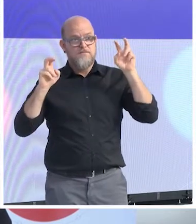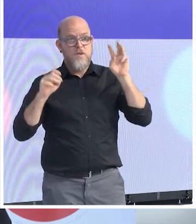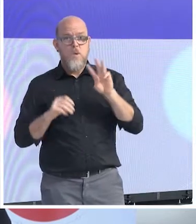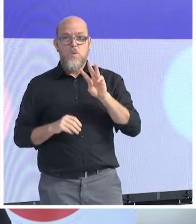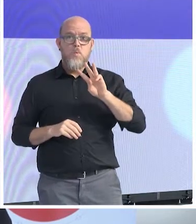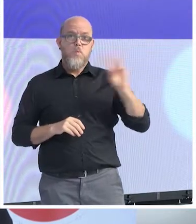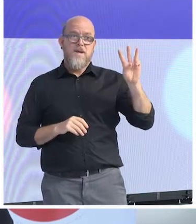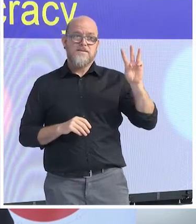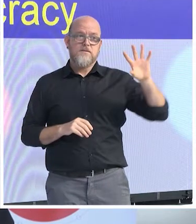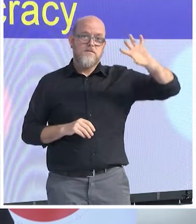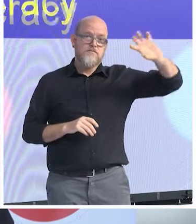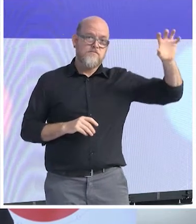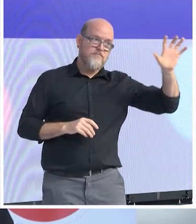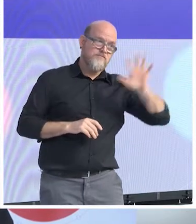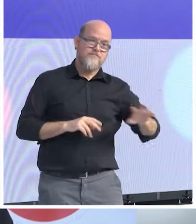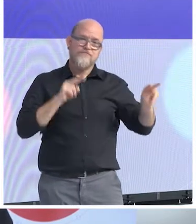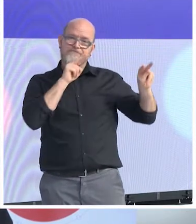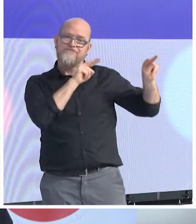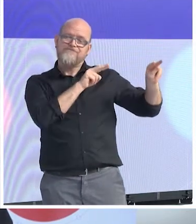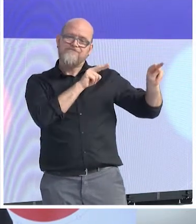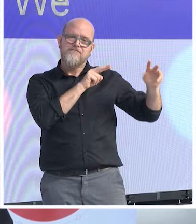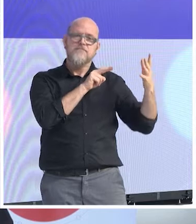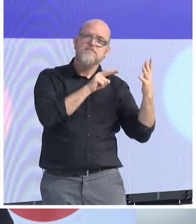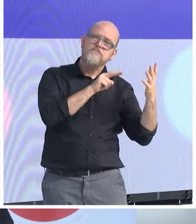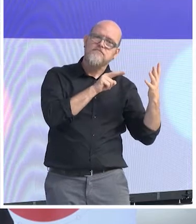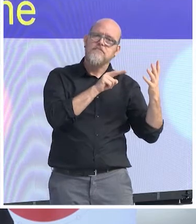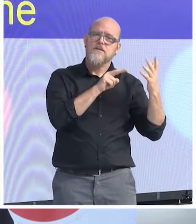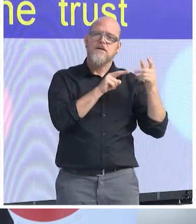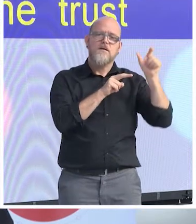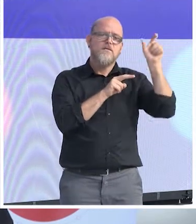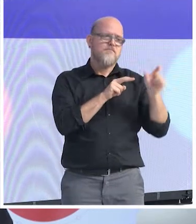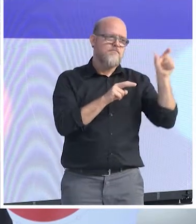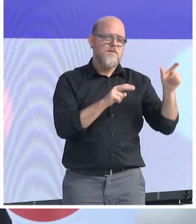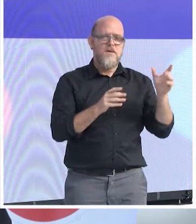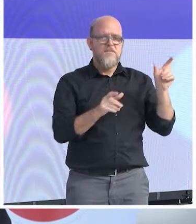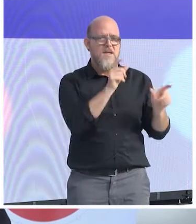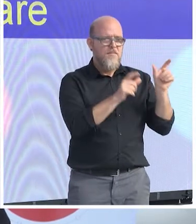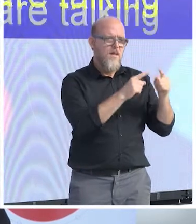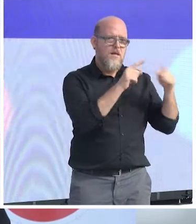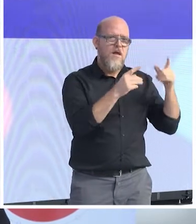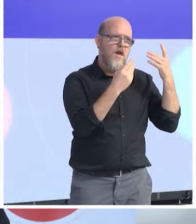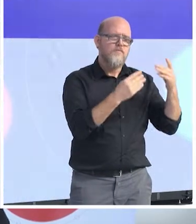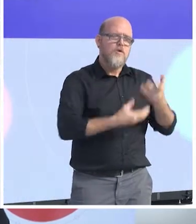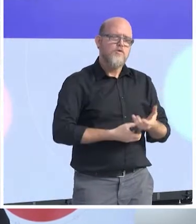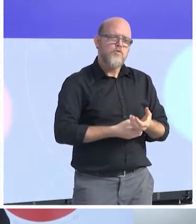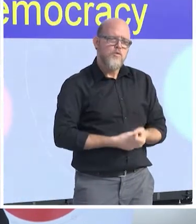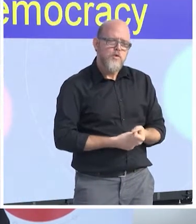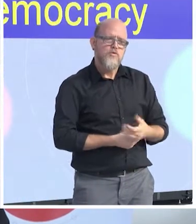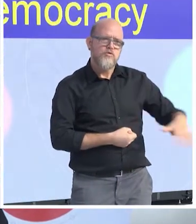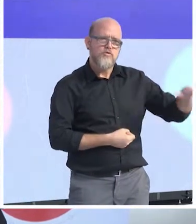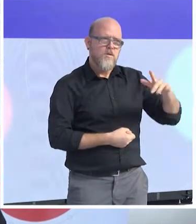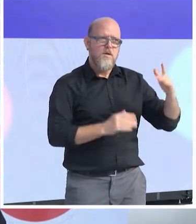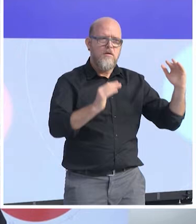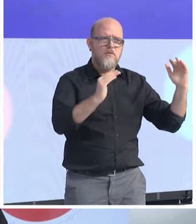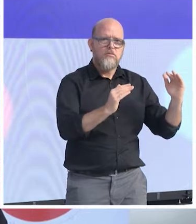system. We are not talking about the trust of governments. We are talking about the trust of a democracy as a political system. This